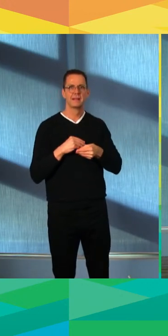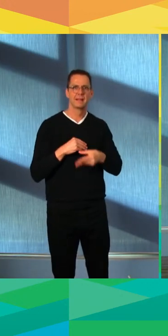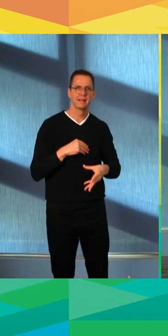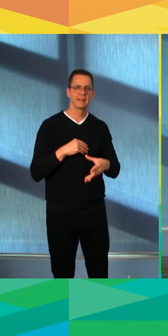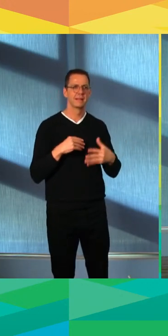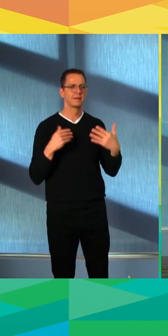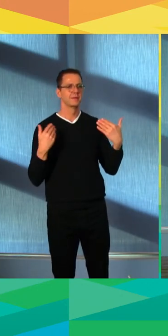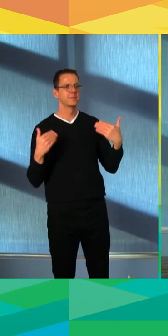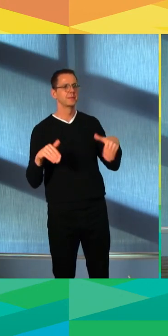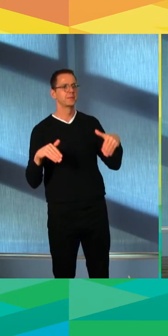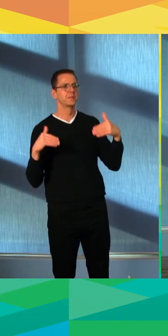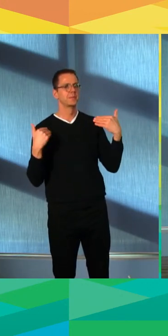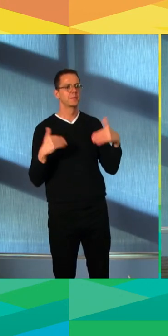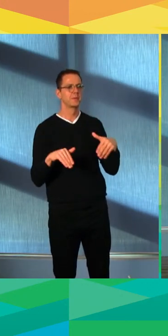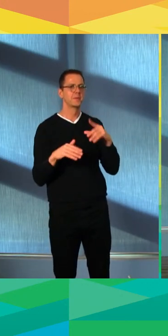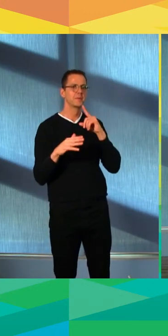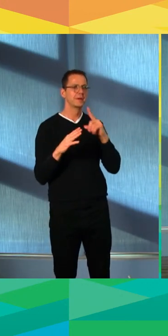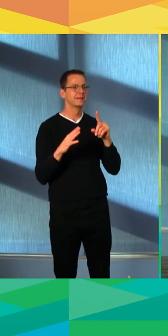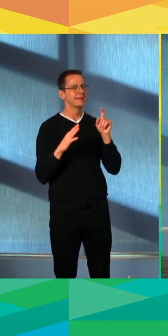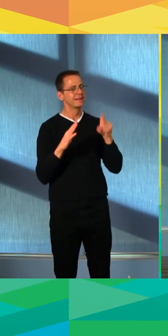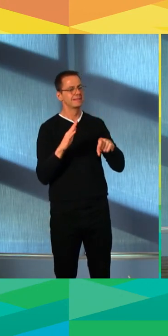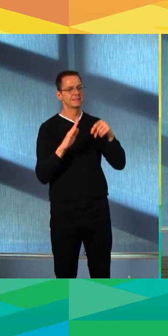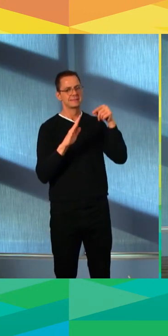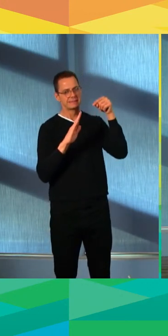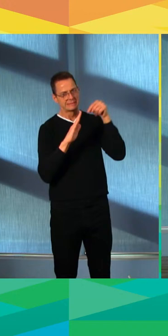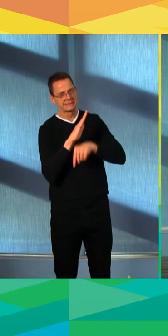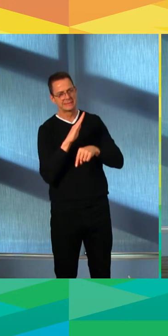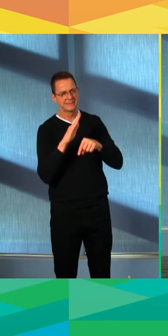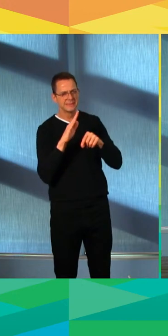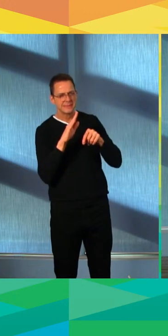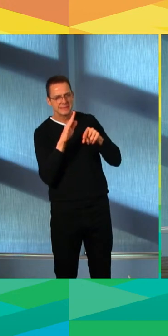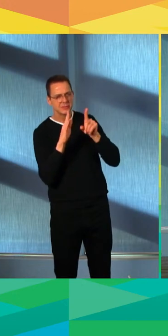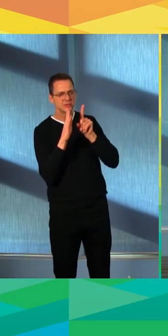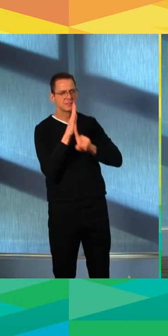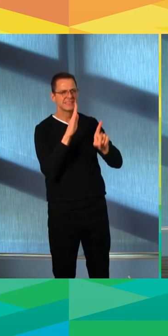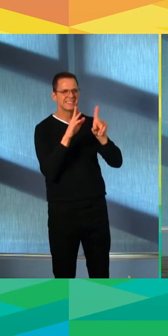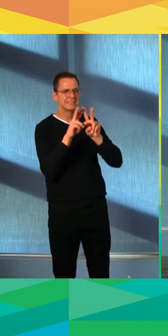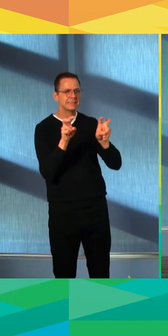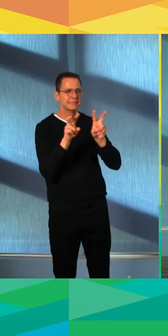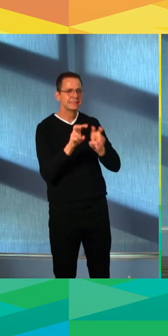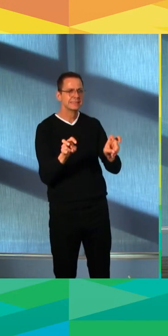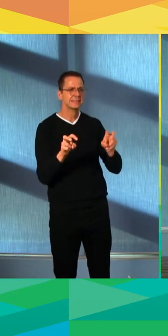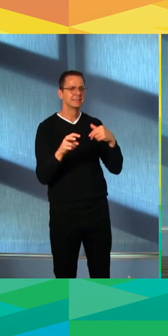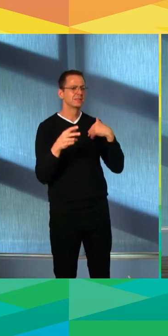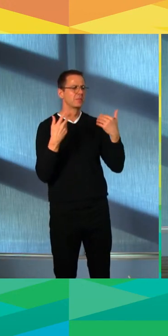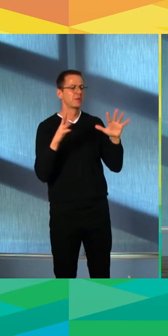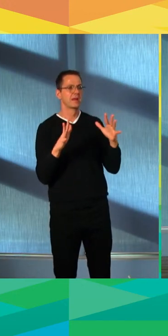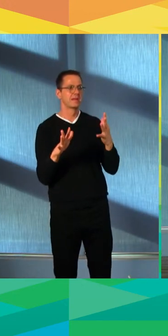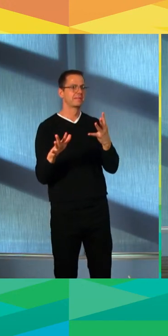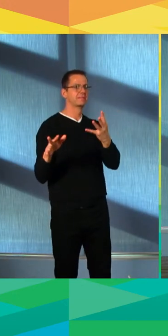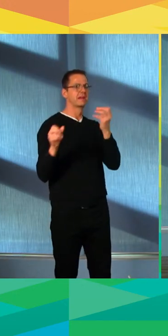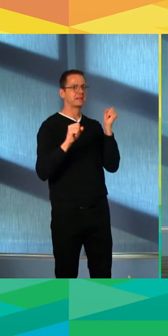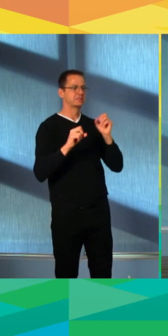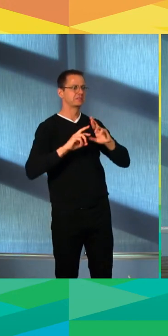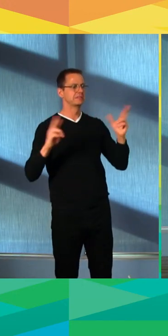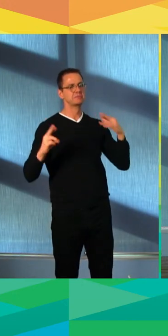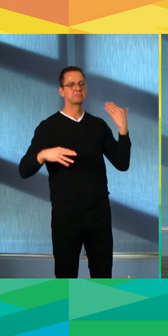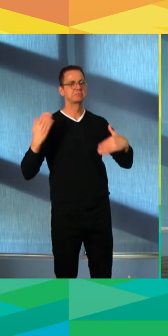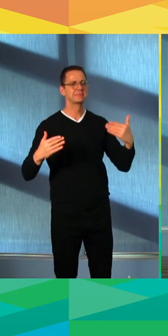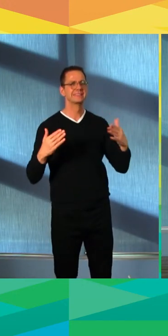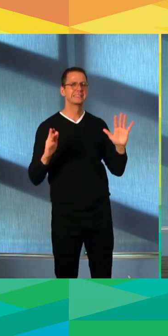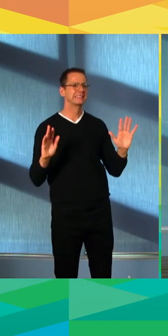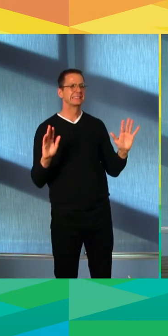it. I don't want to create a boomerang effect on these decisions. And so, you know, while I reserve the right to